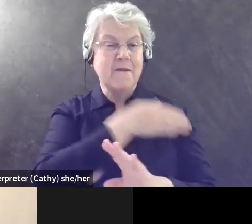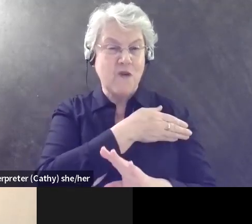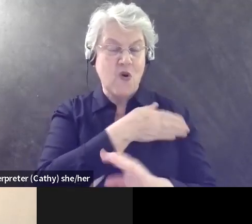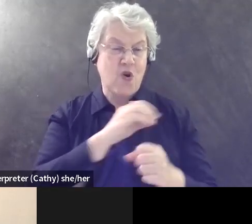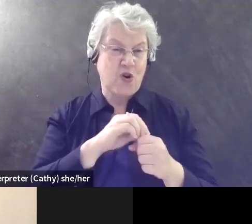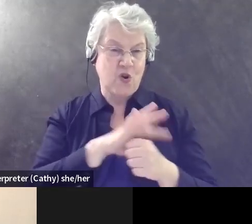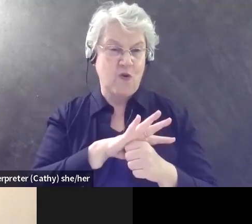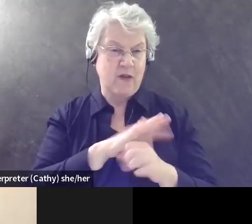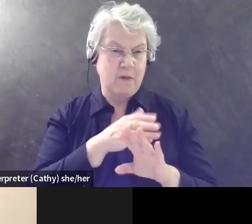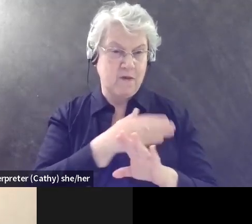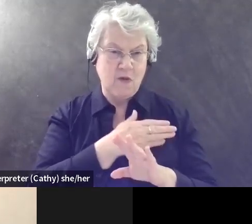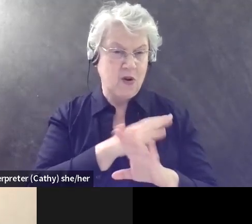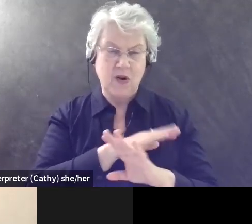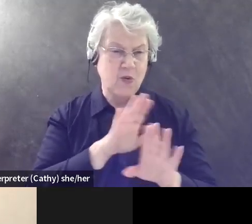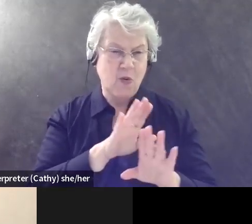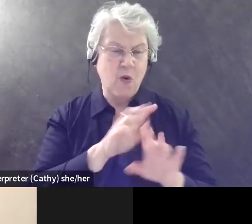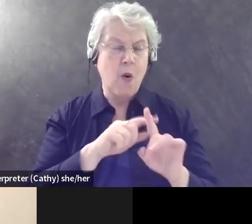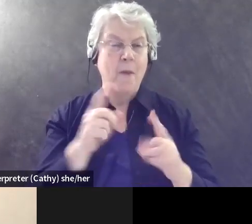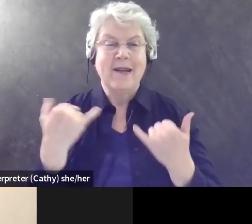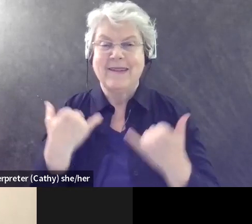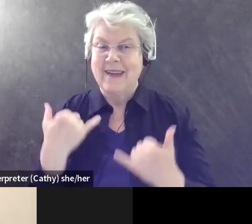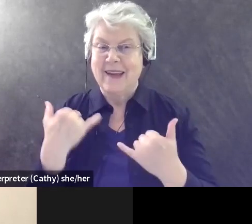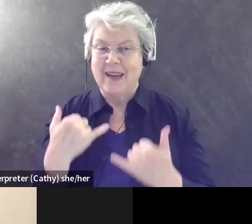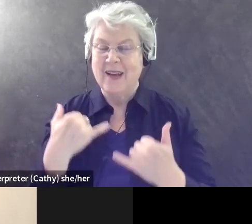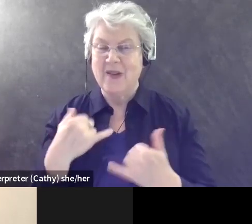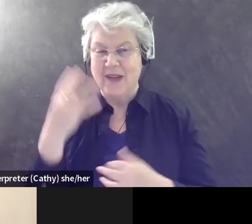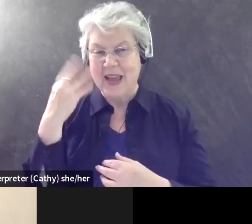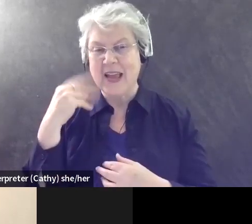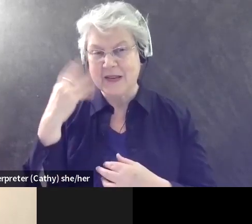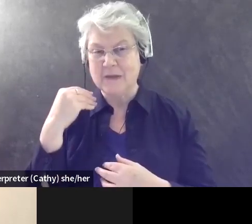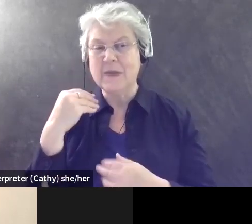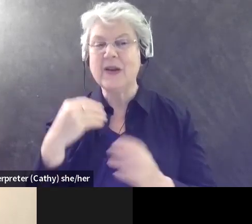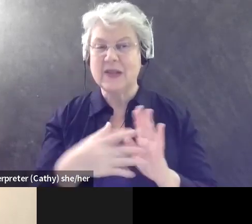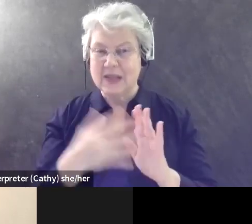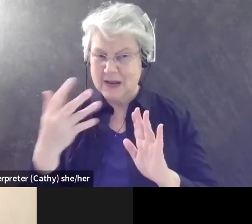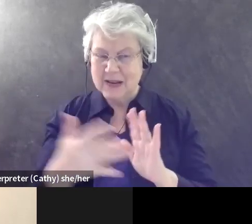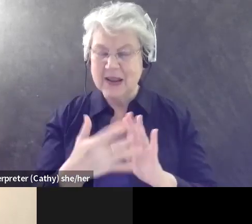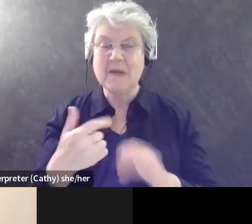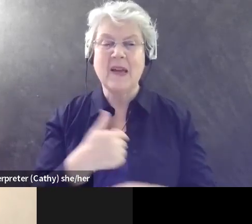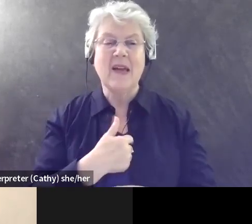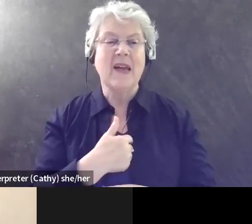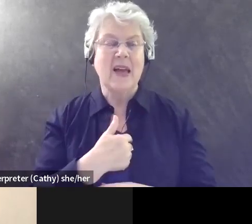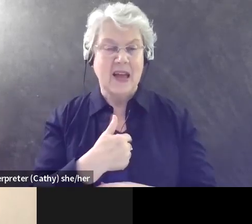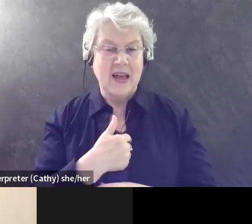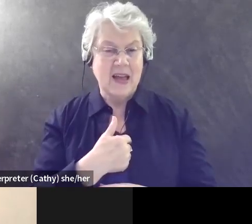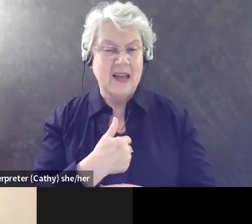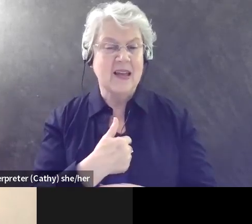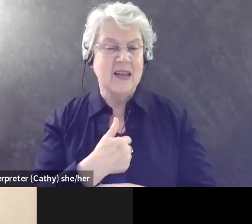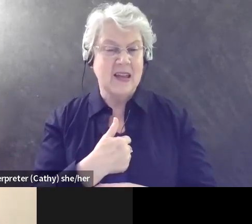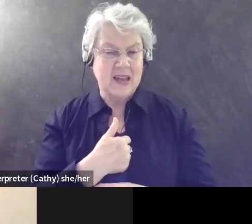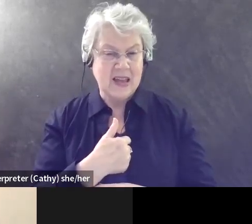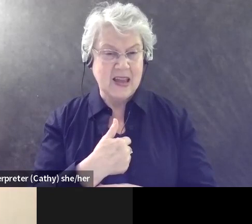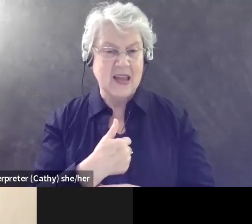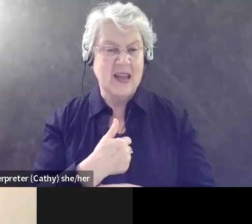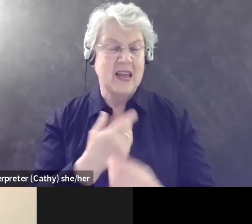but I do experience episodes in which I am, uh, in